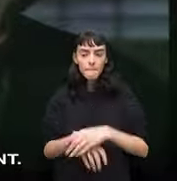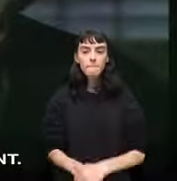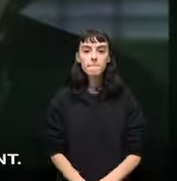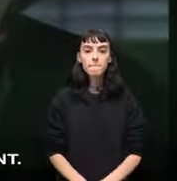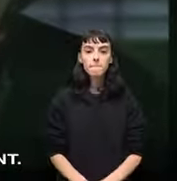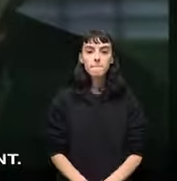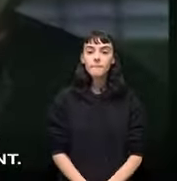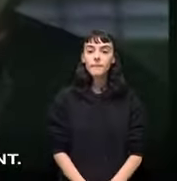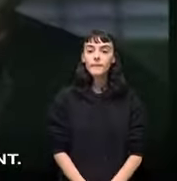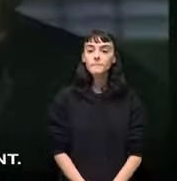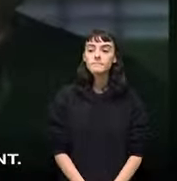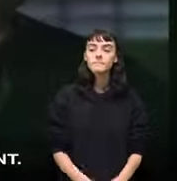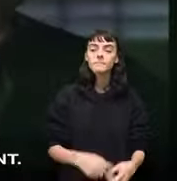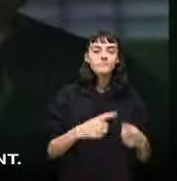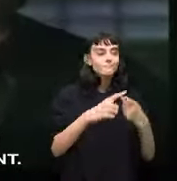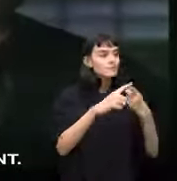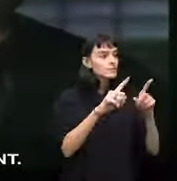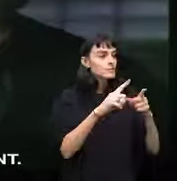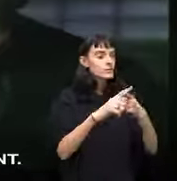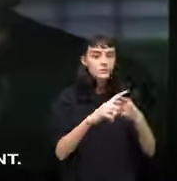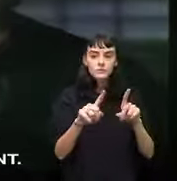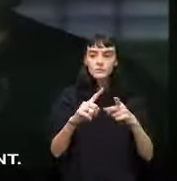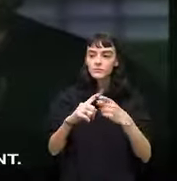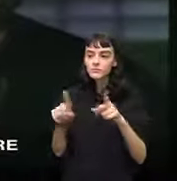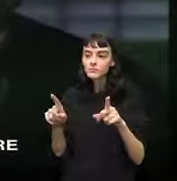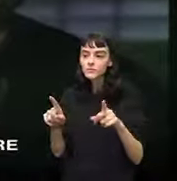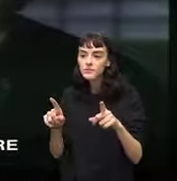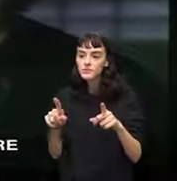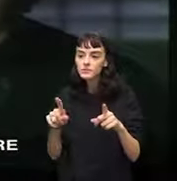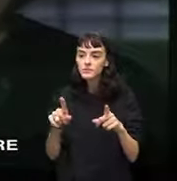the blessings of peace throughout the continent.